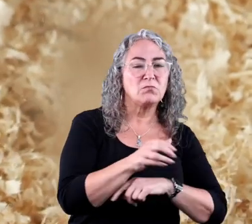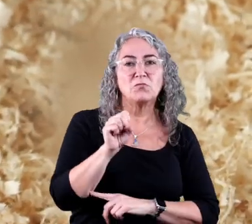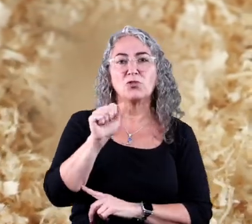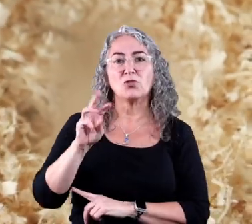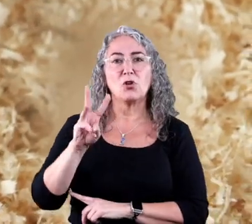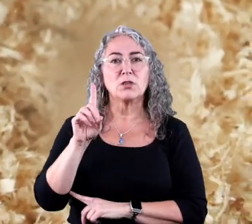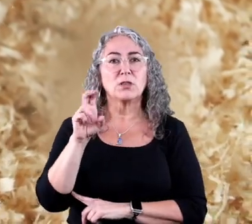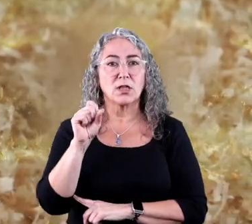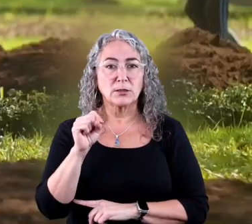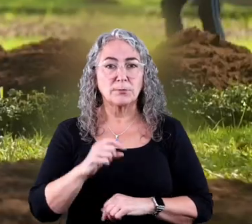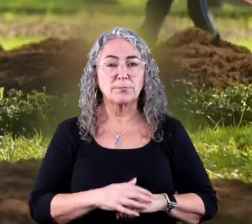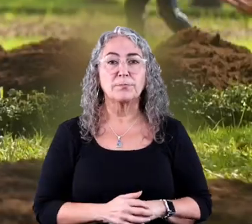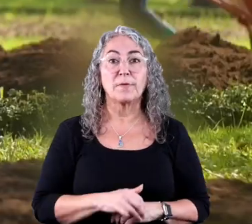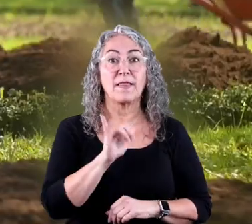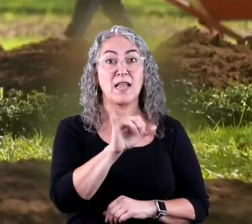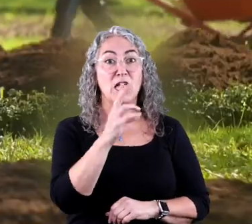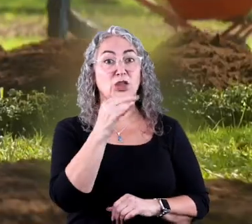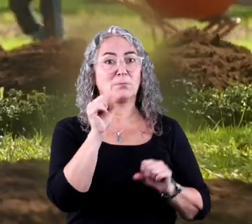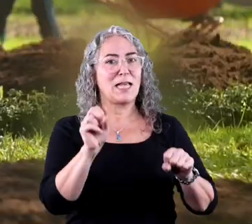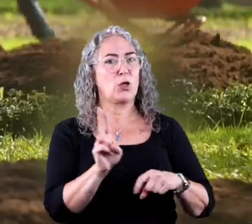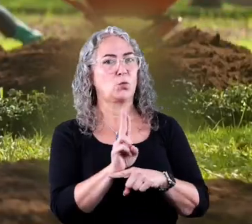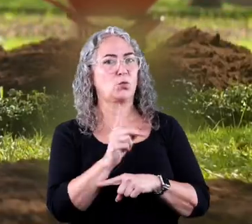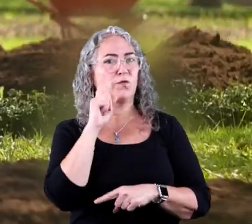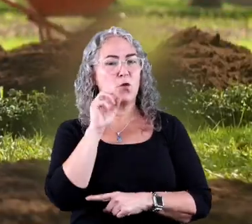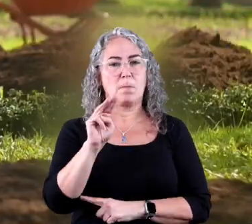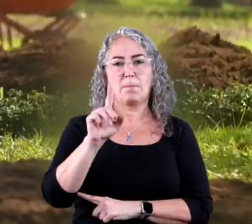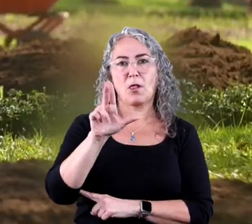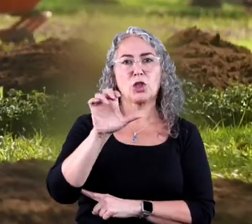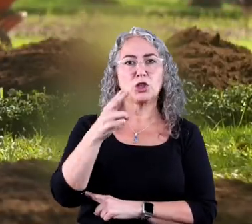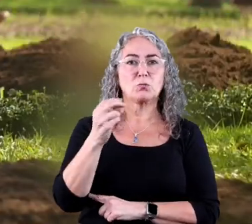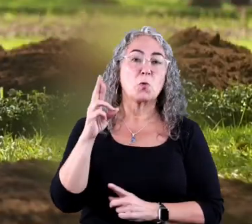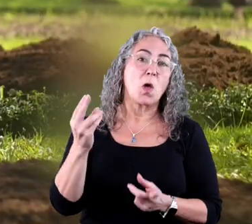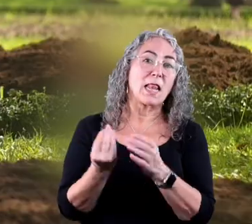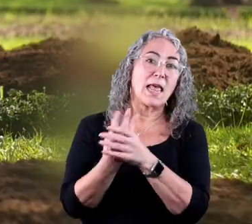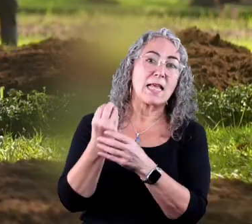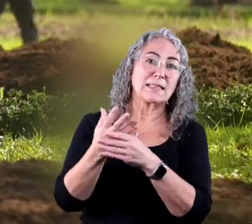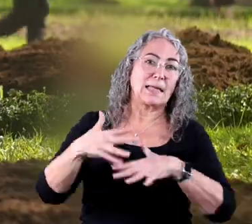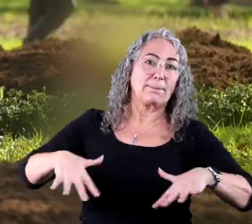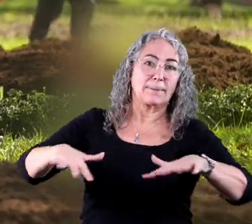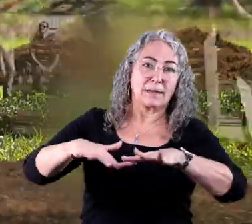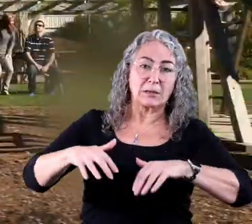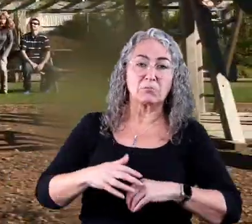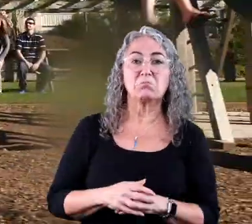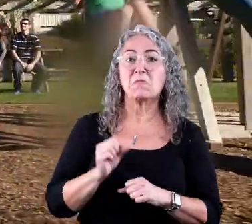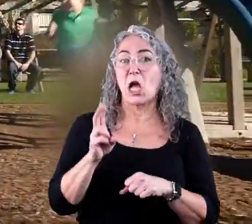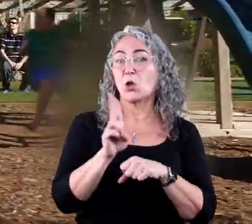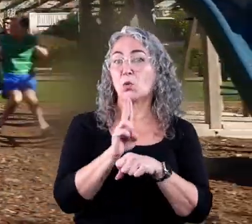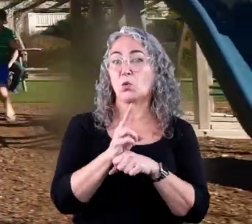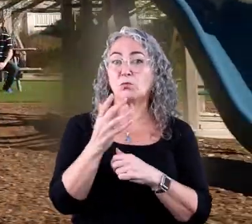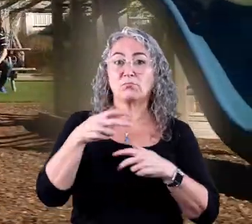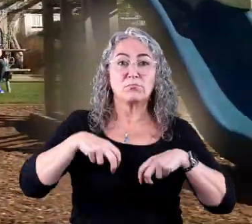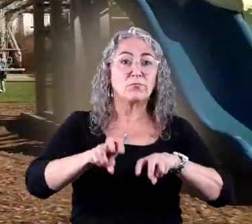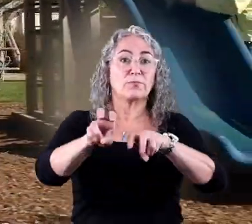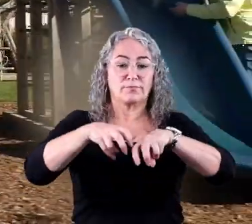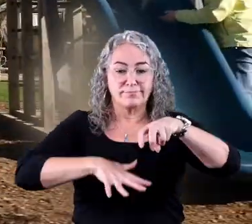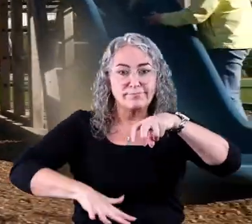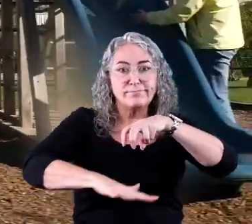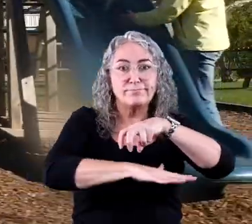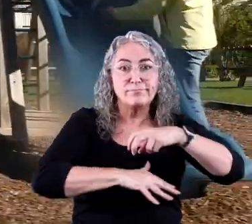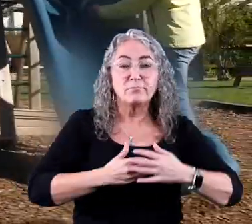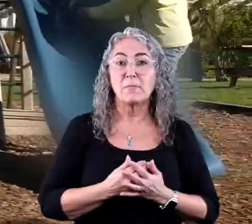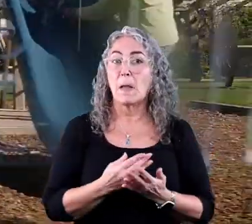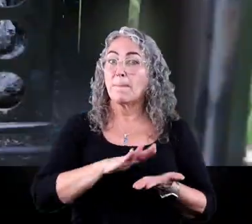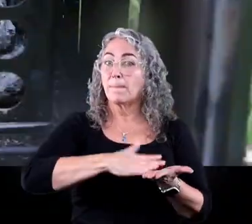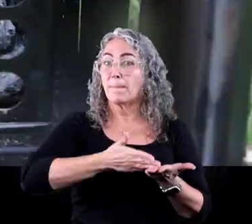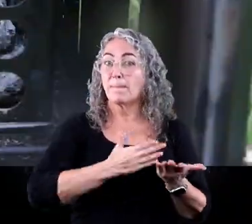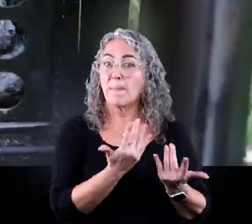sawdust. Those chips can be used for mulch in a garden or for landscaping. They might be used to cover the floor of a playground,